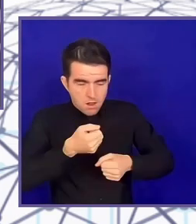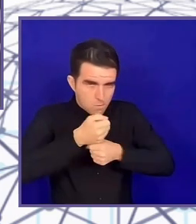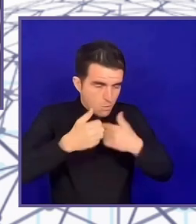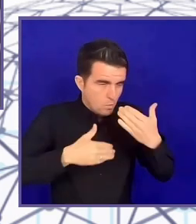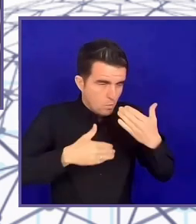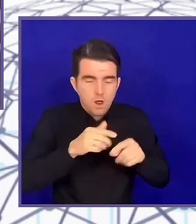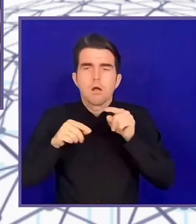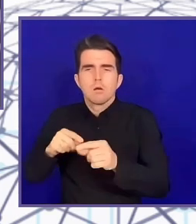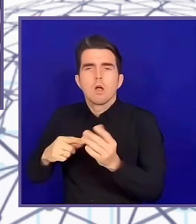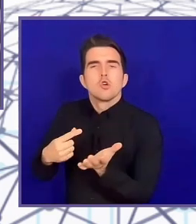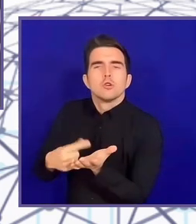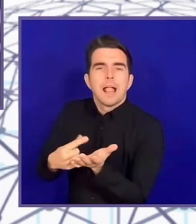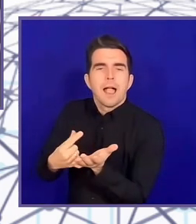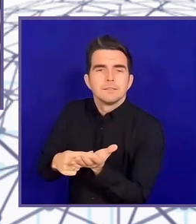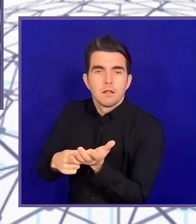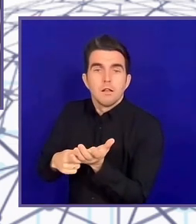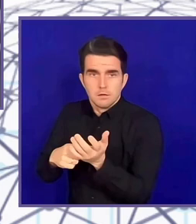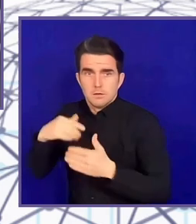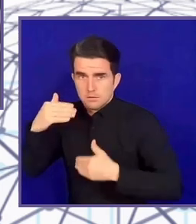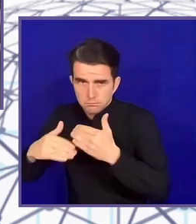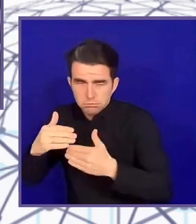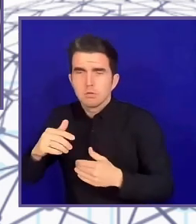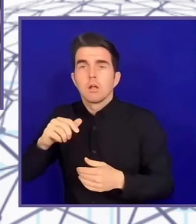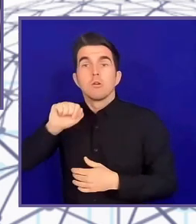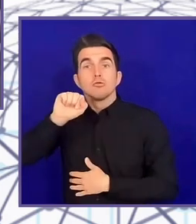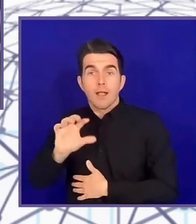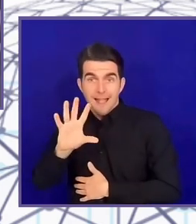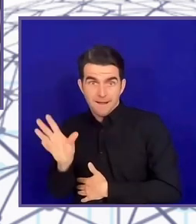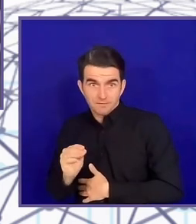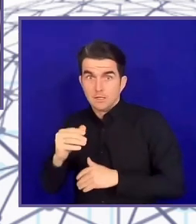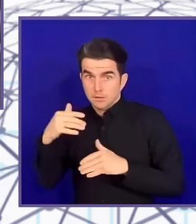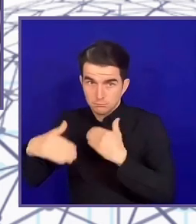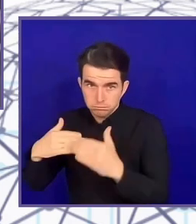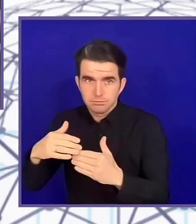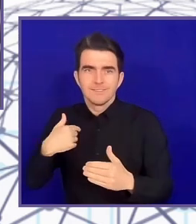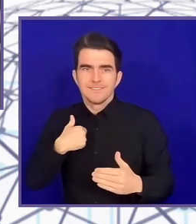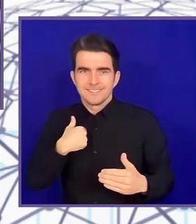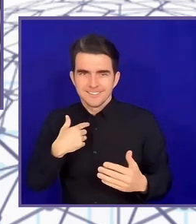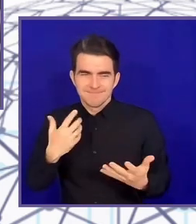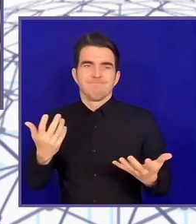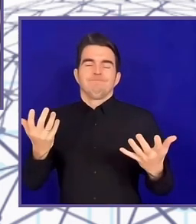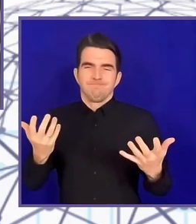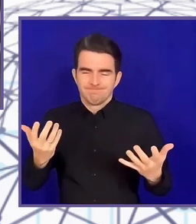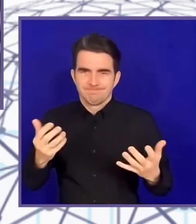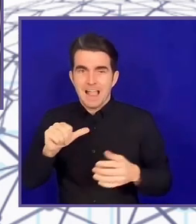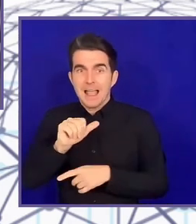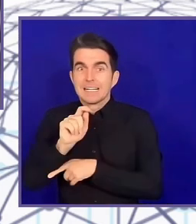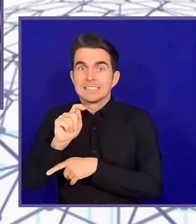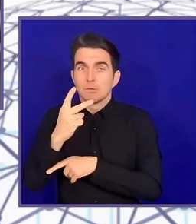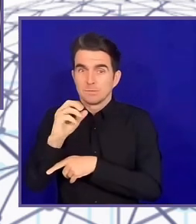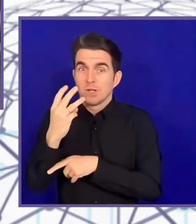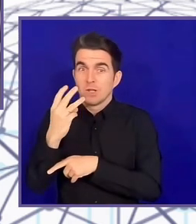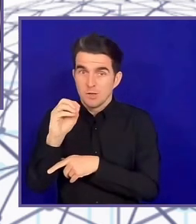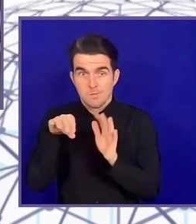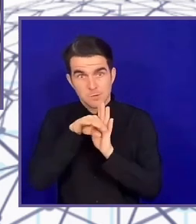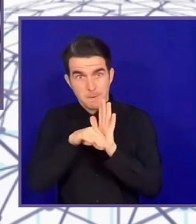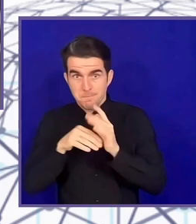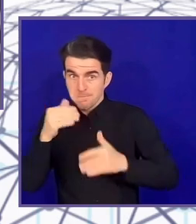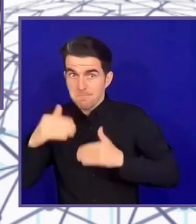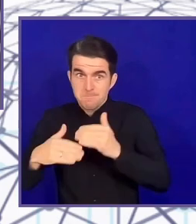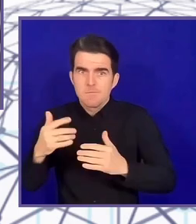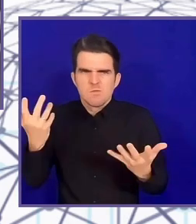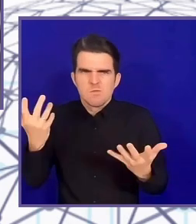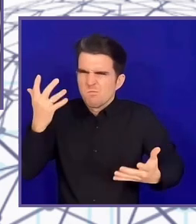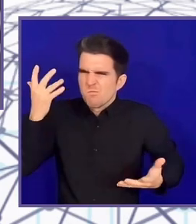programme because I thought to myself, it's really hard to get assistive technologies to market. And we're now being asked to